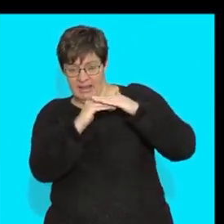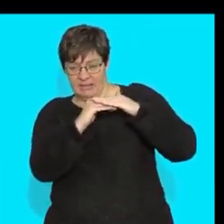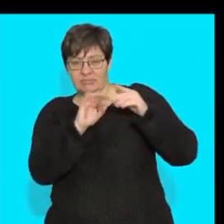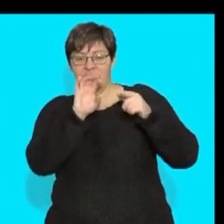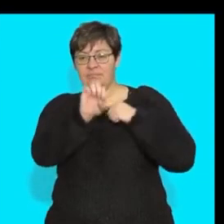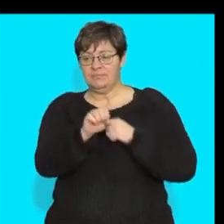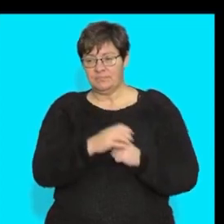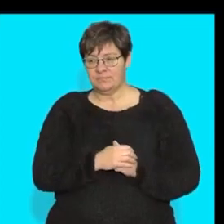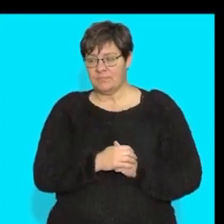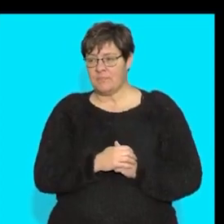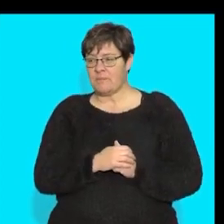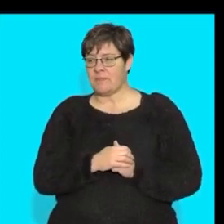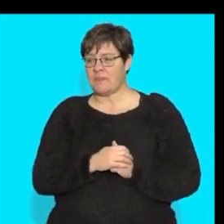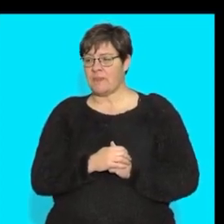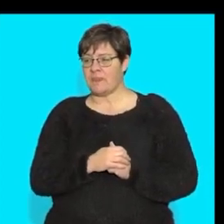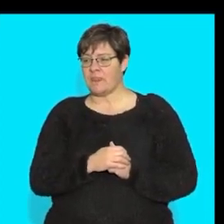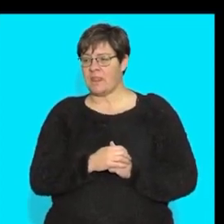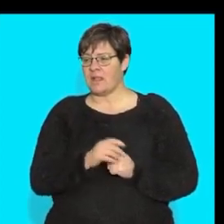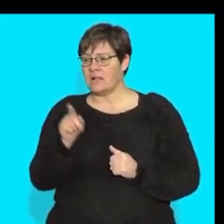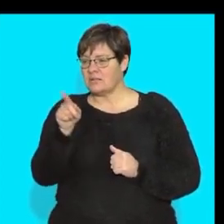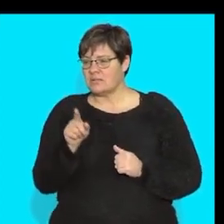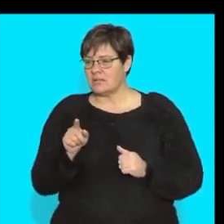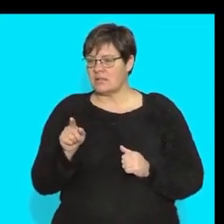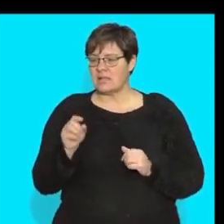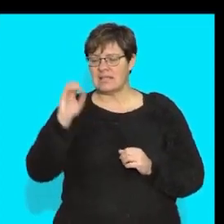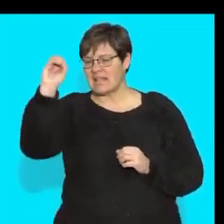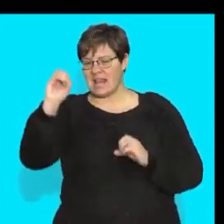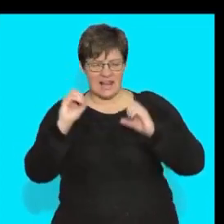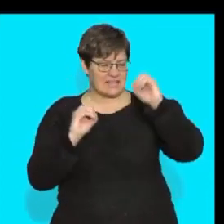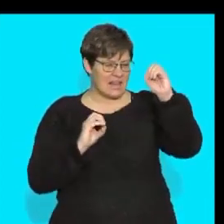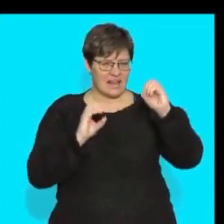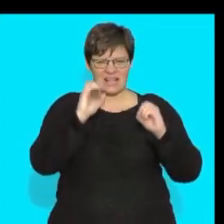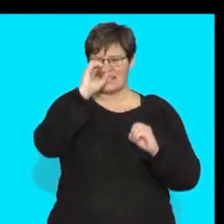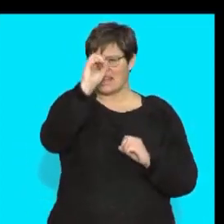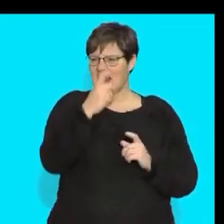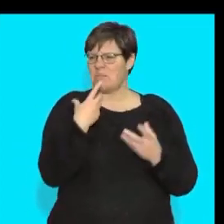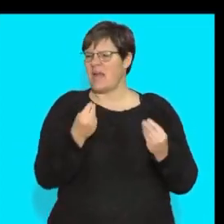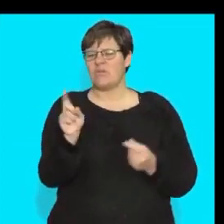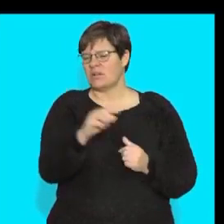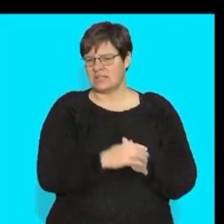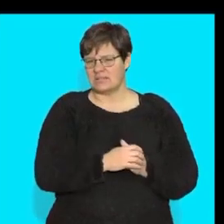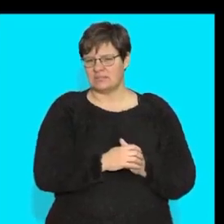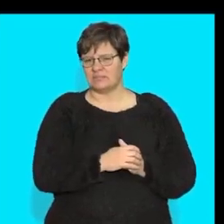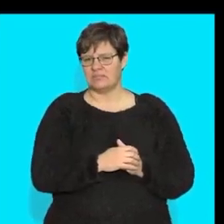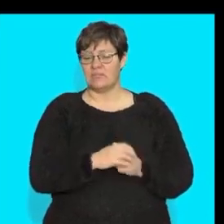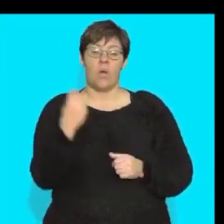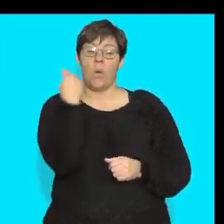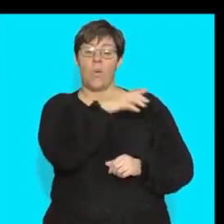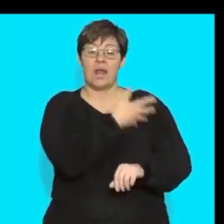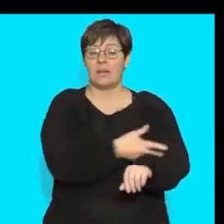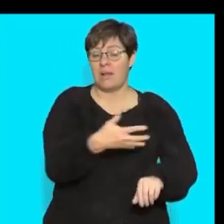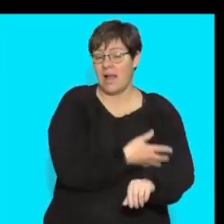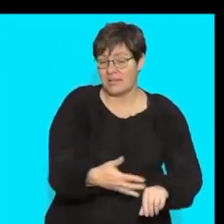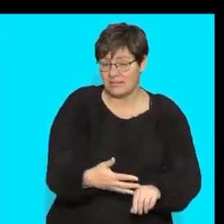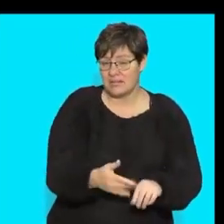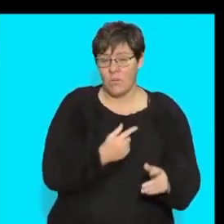if i go back here do you see i put a lot of cells in here what cells could i have i can have white blood cells why because